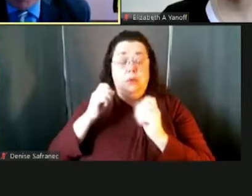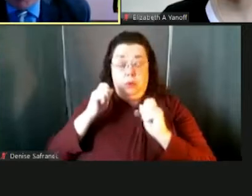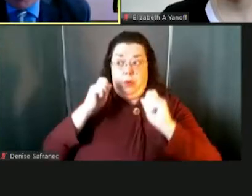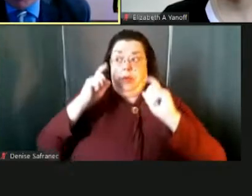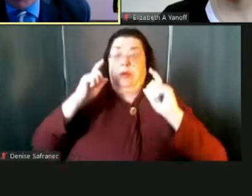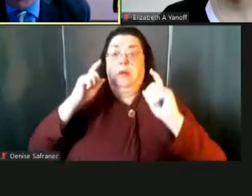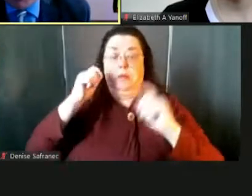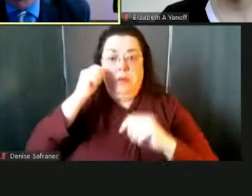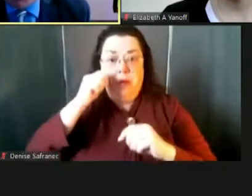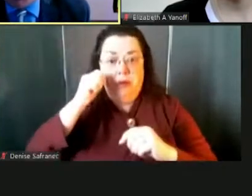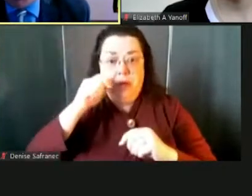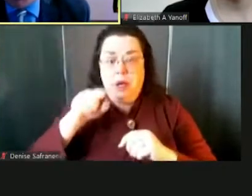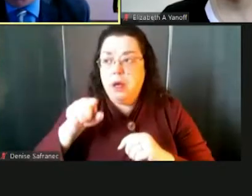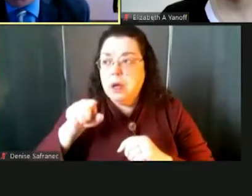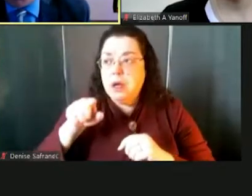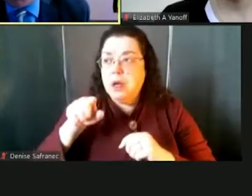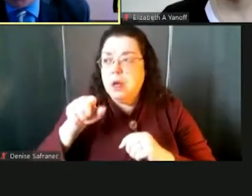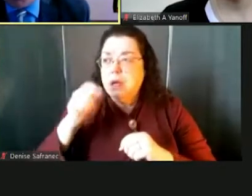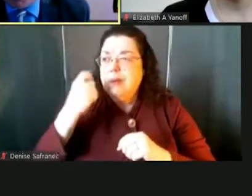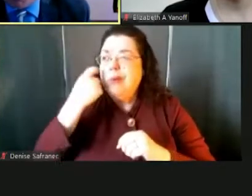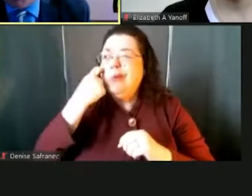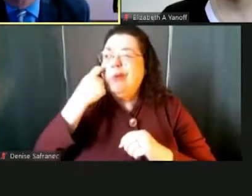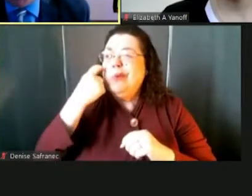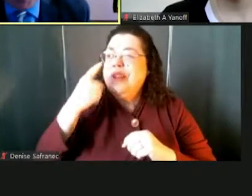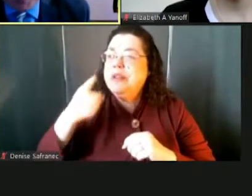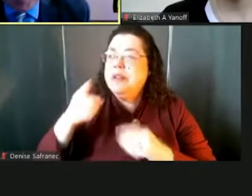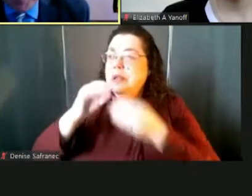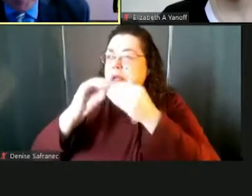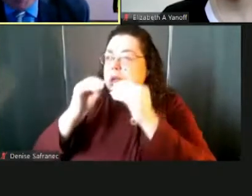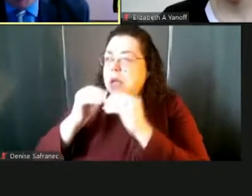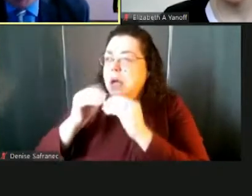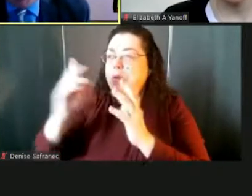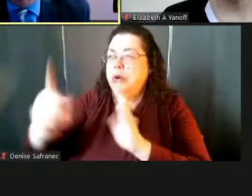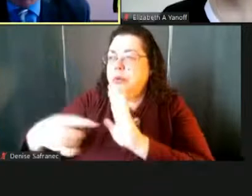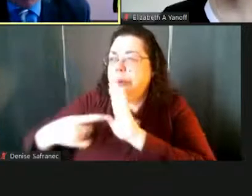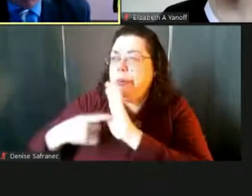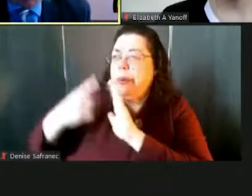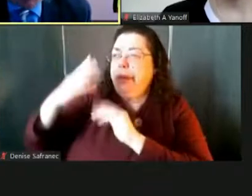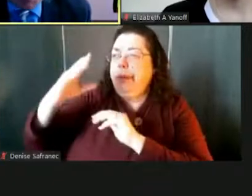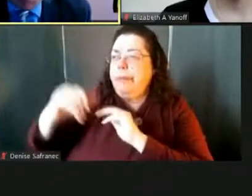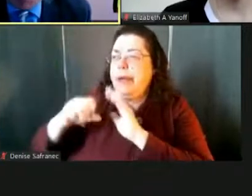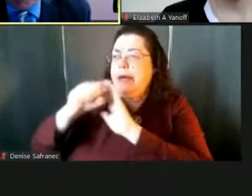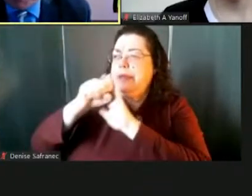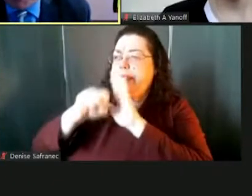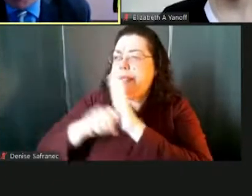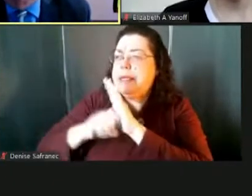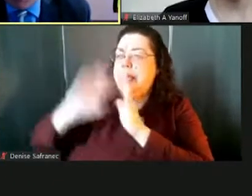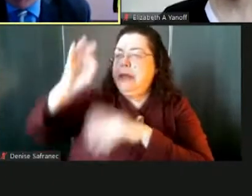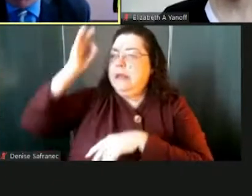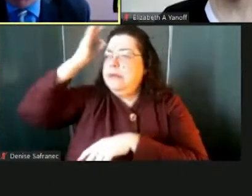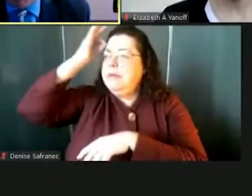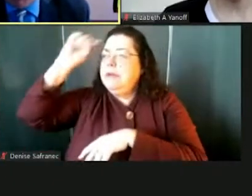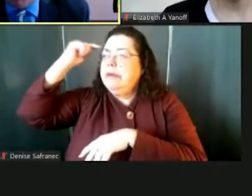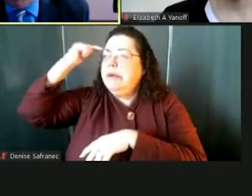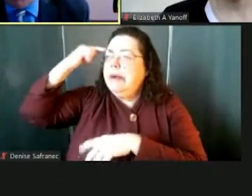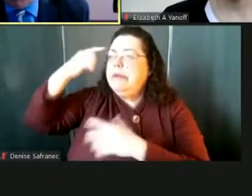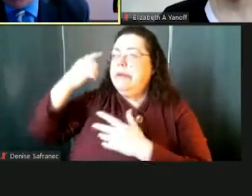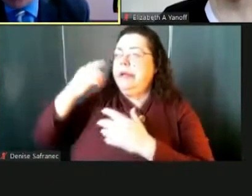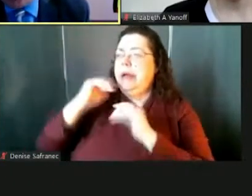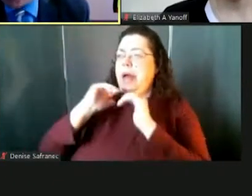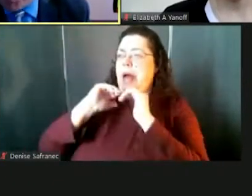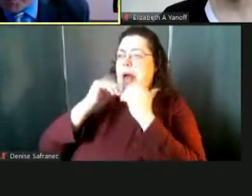check to see what is the latest mandate coming from the state, how are we